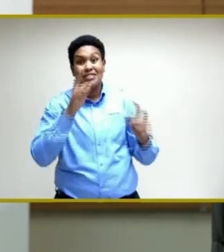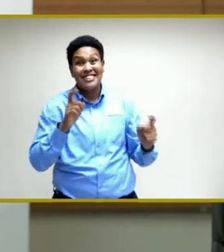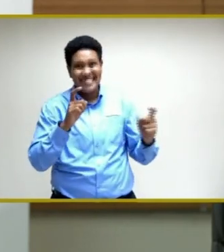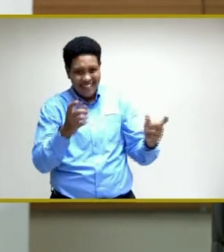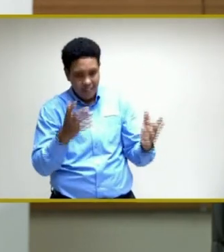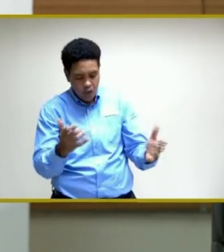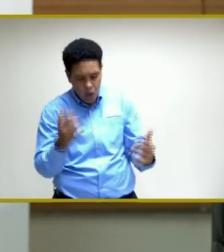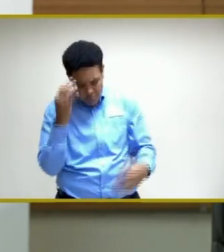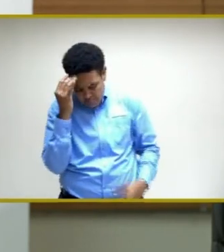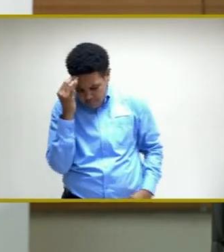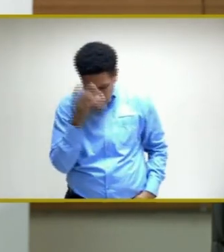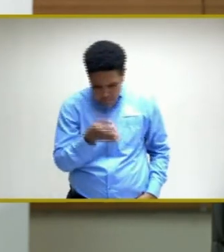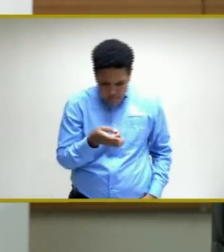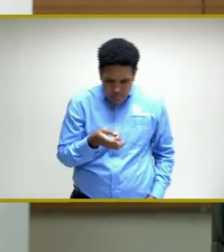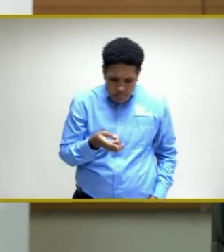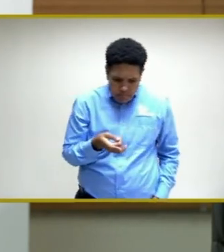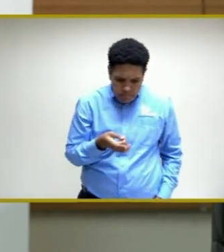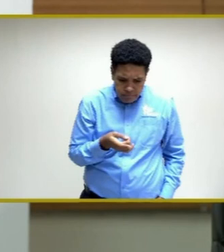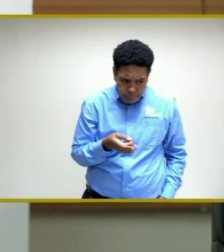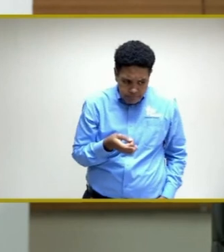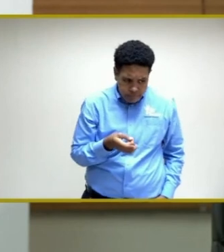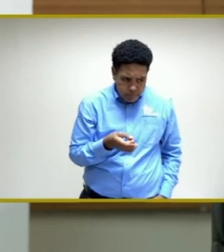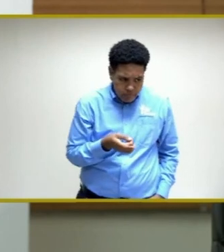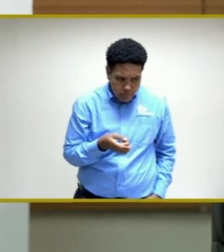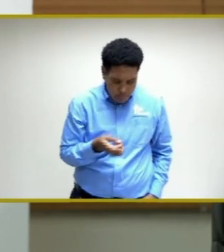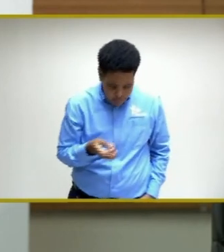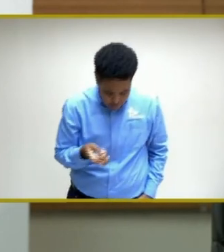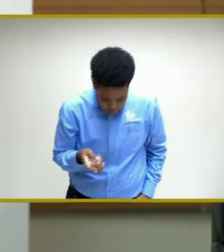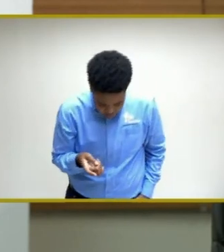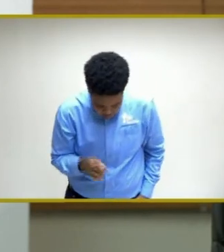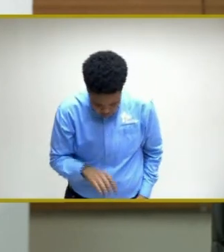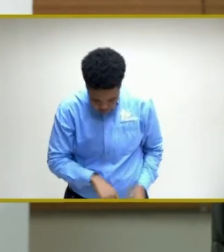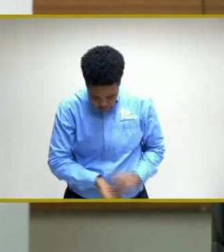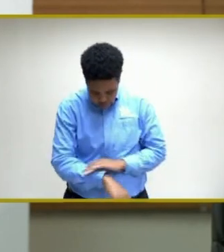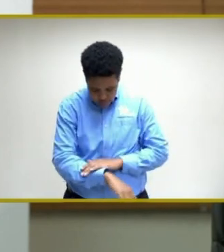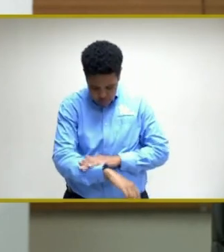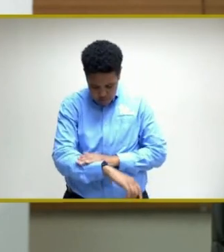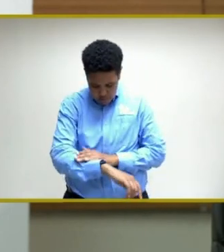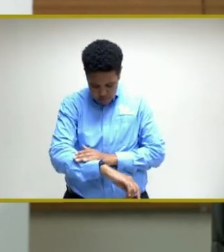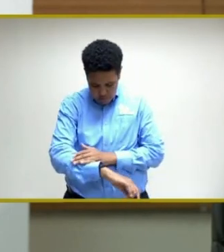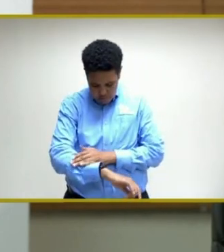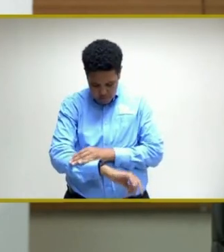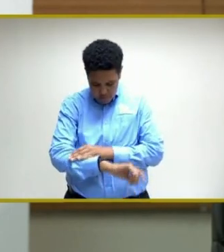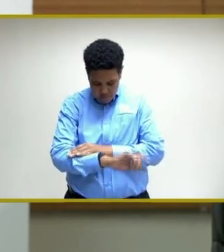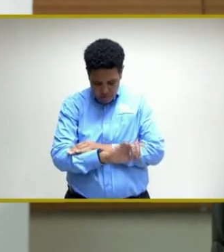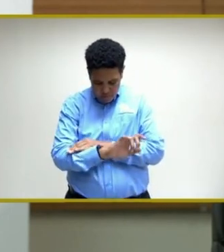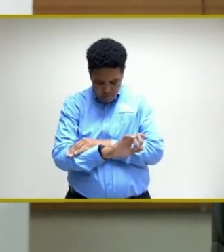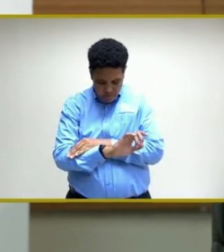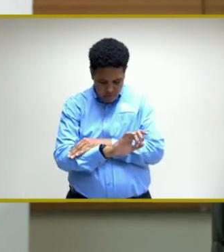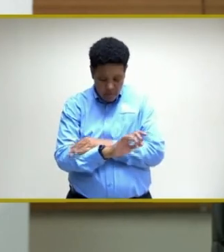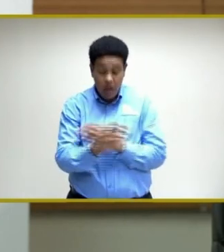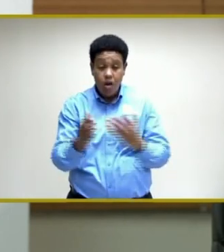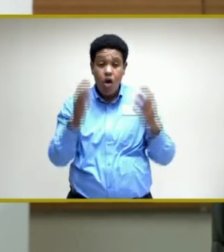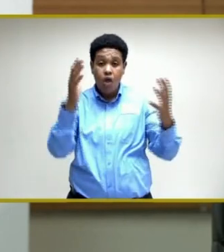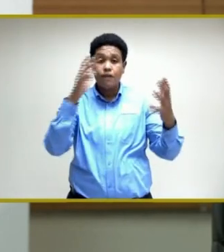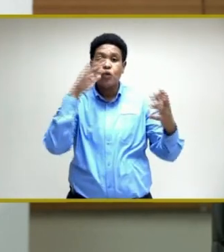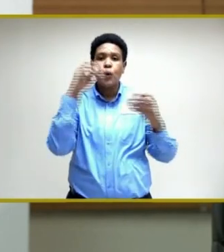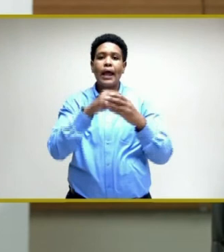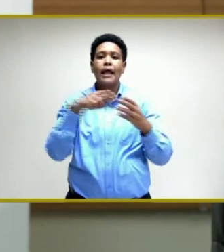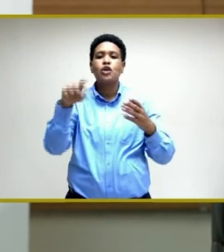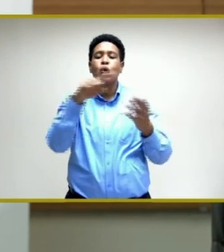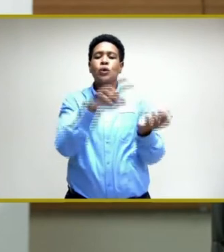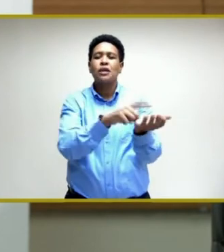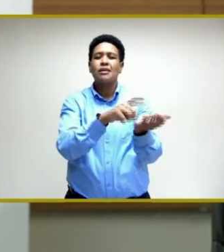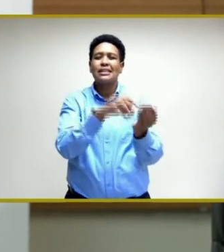to an offer to engage those doctors in a